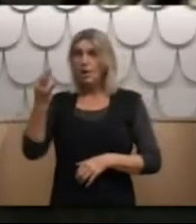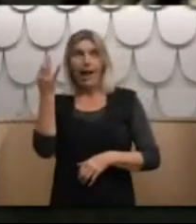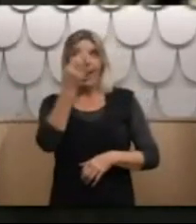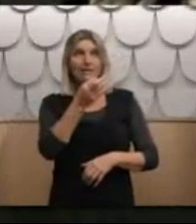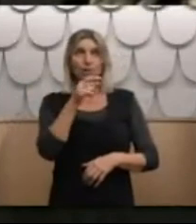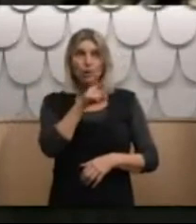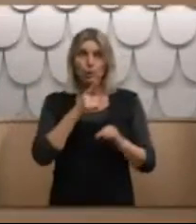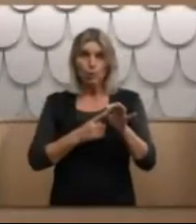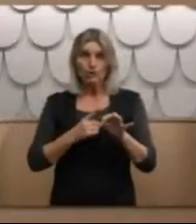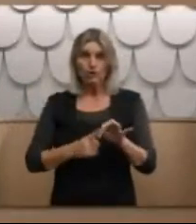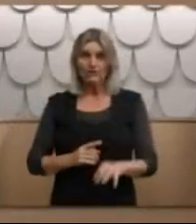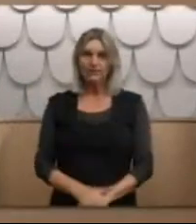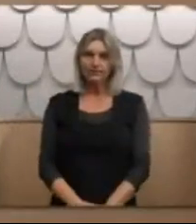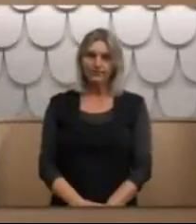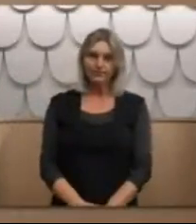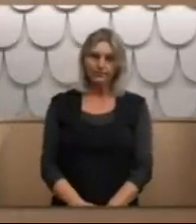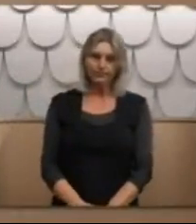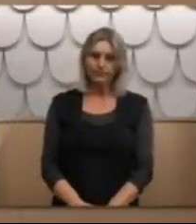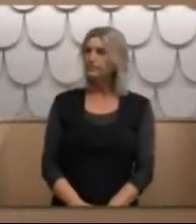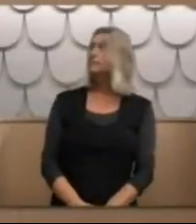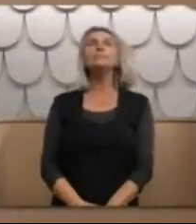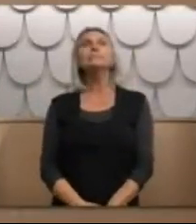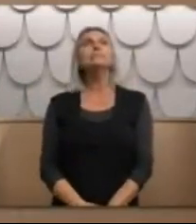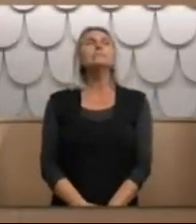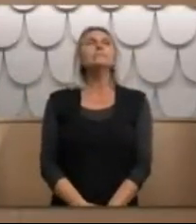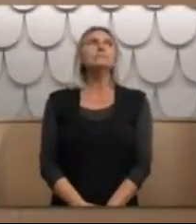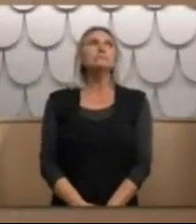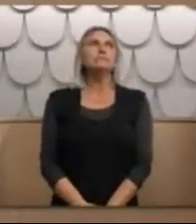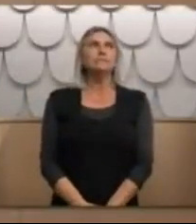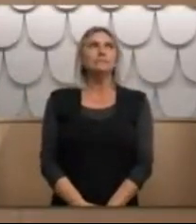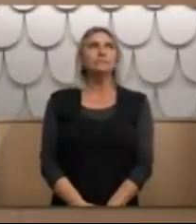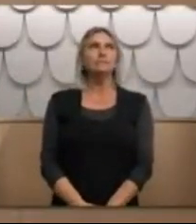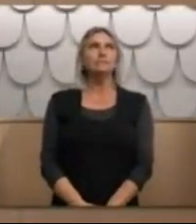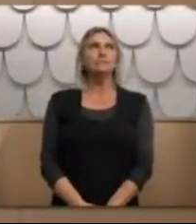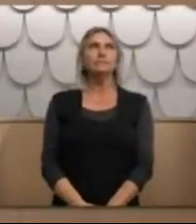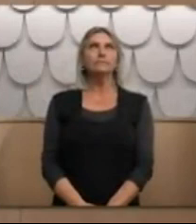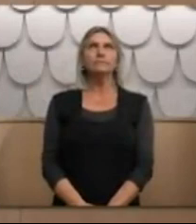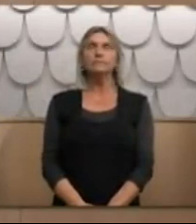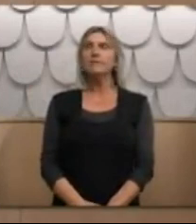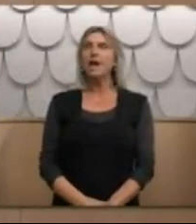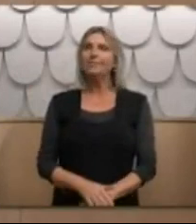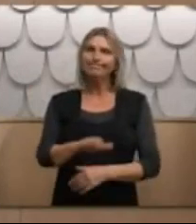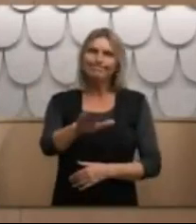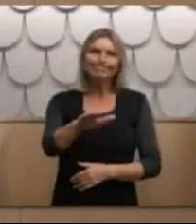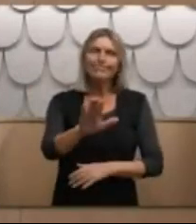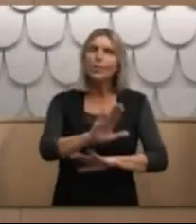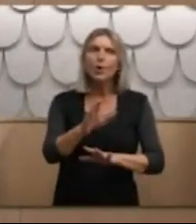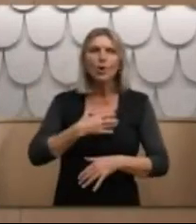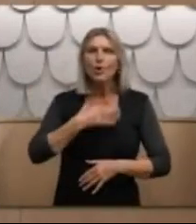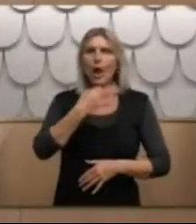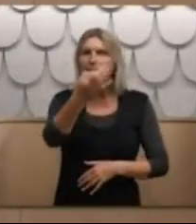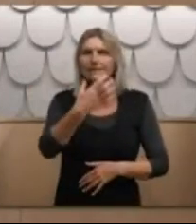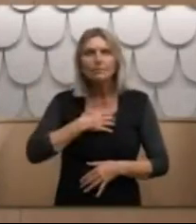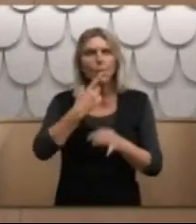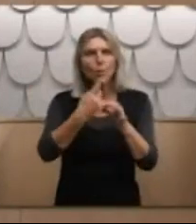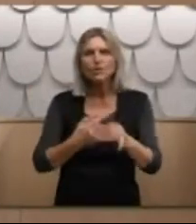you have any questions? No, I don't think so. No. What about Cassandra? Right. Nick, we're not going to ask you any more questions. You've been